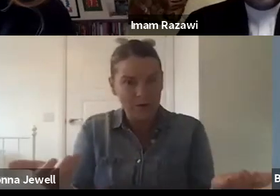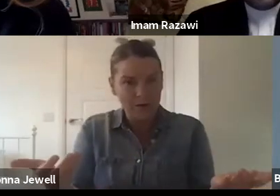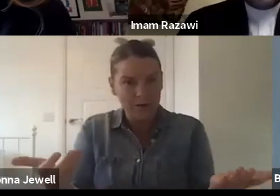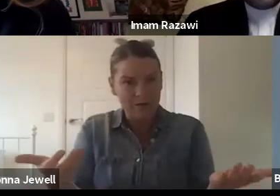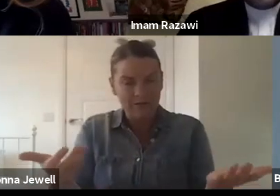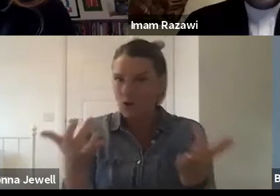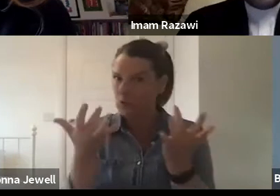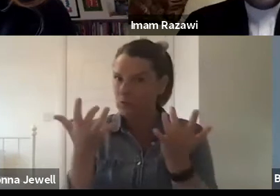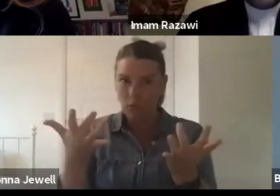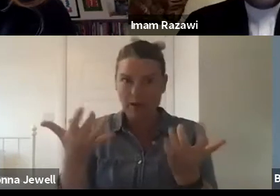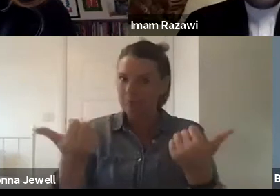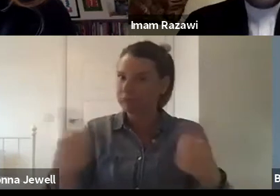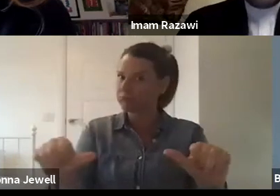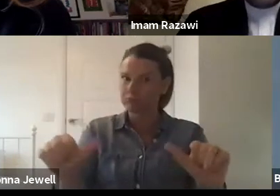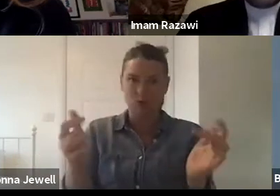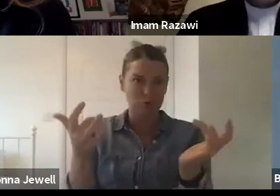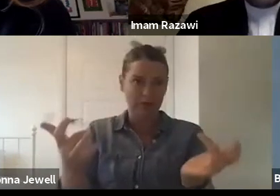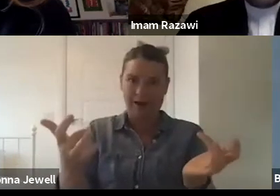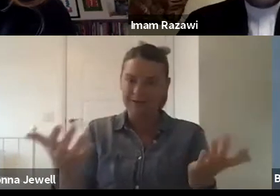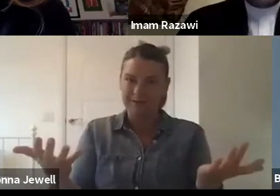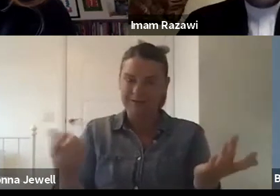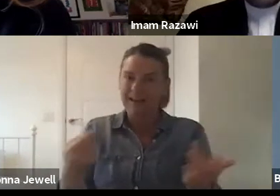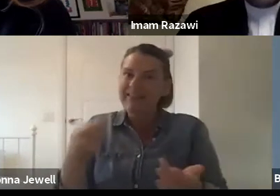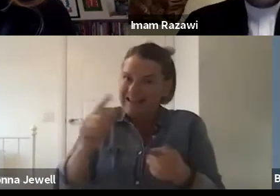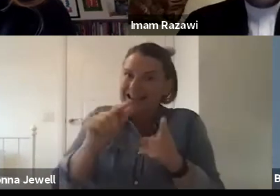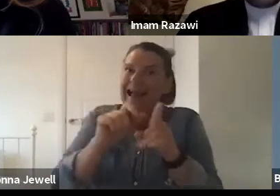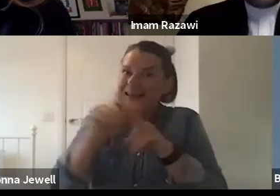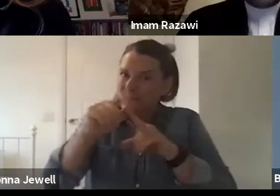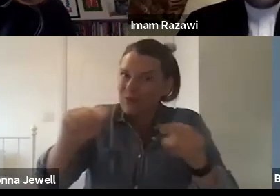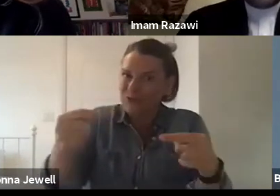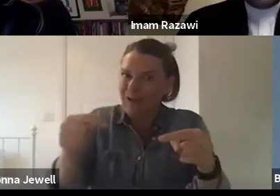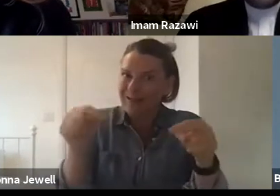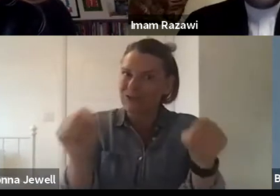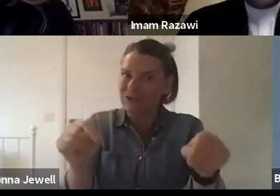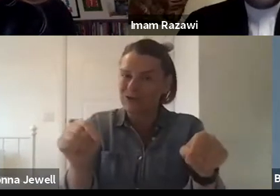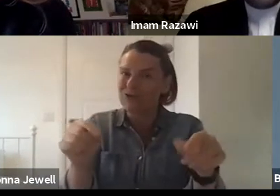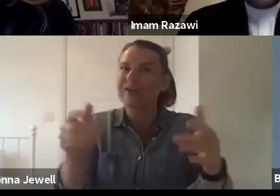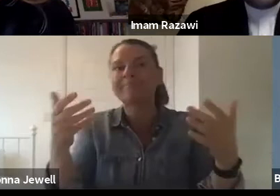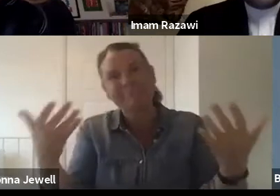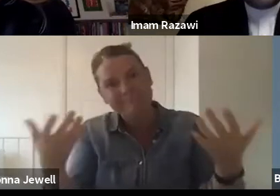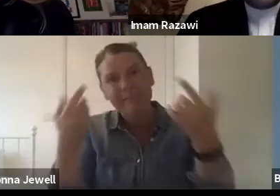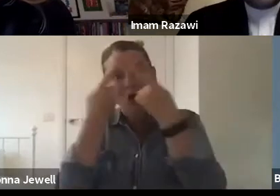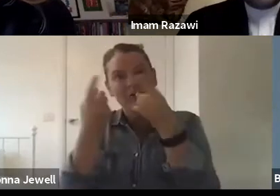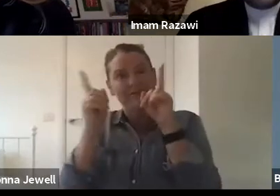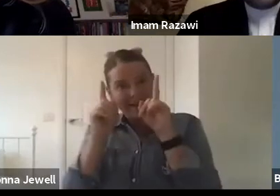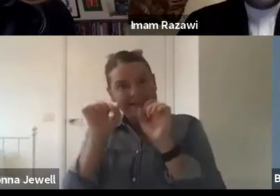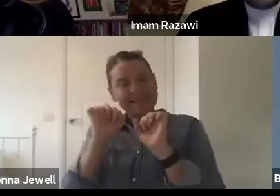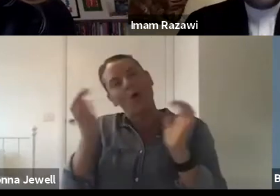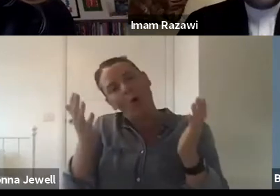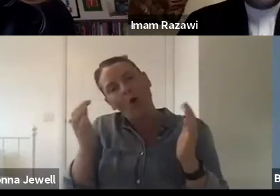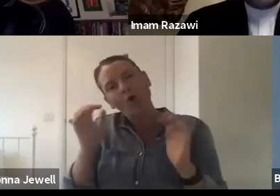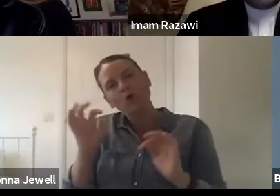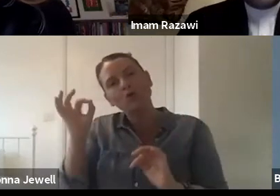there with that yet, but it is an Edinburgh challenge. And of course the university, or should I say following Bridget, the